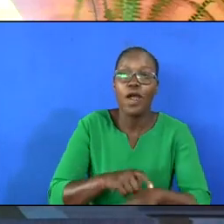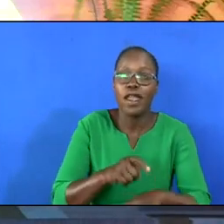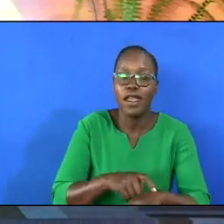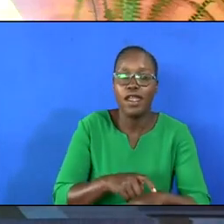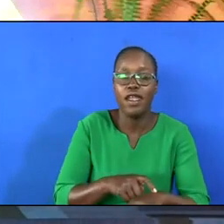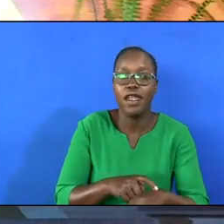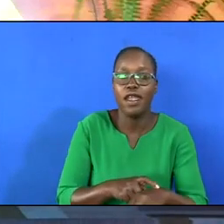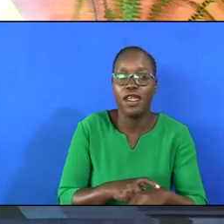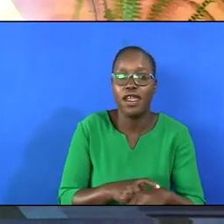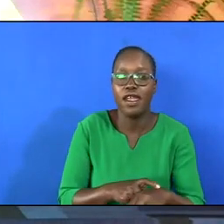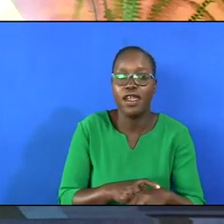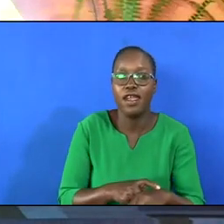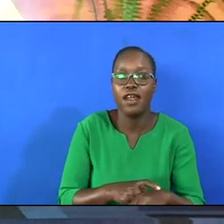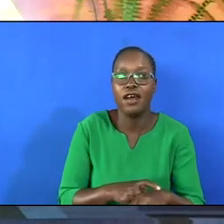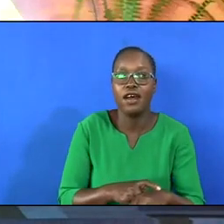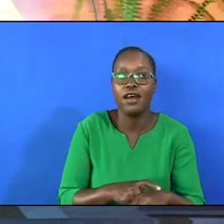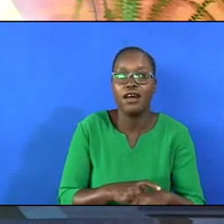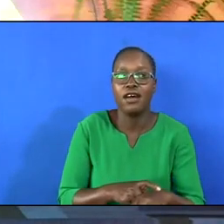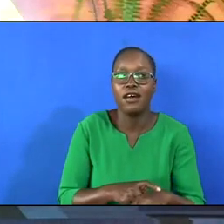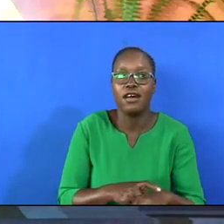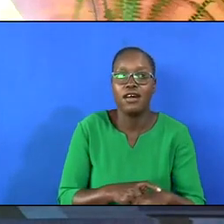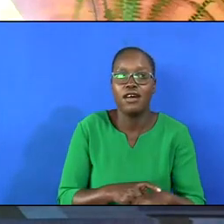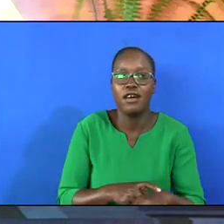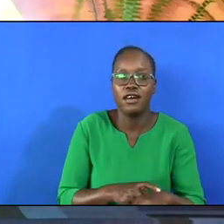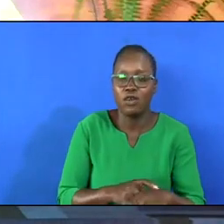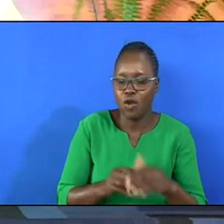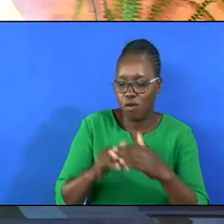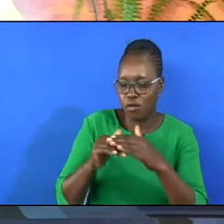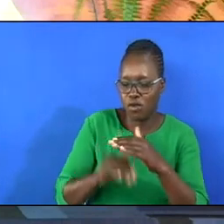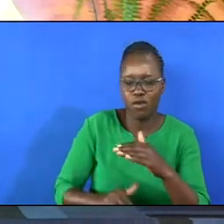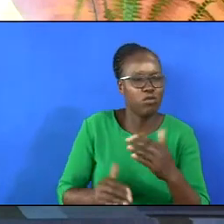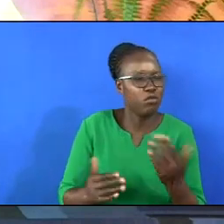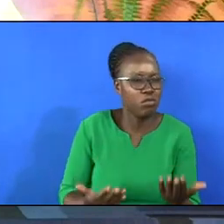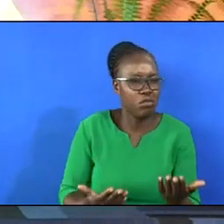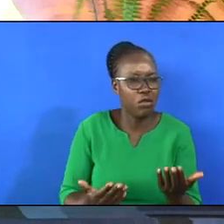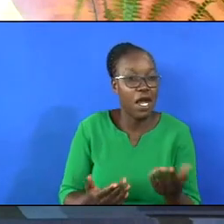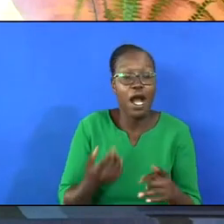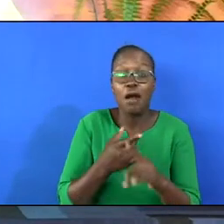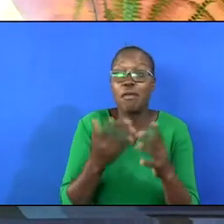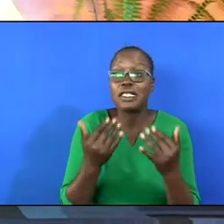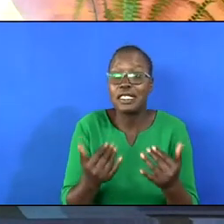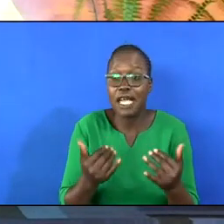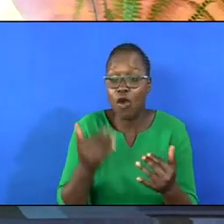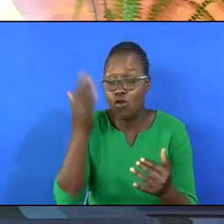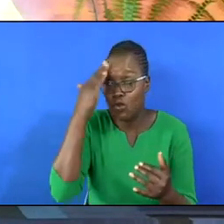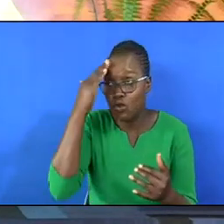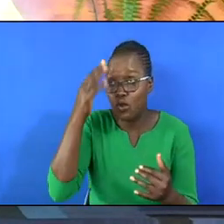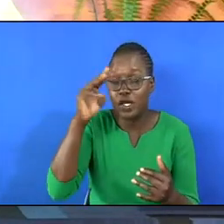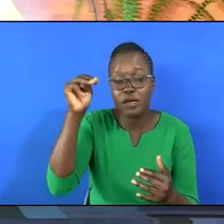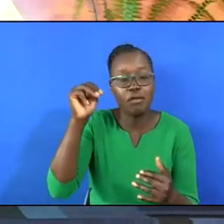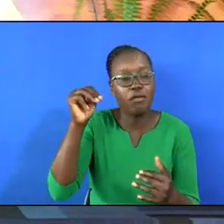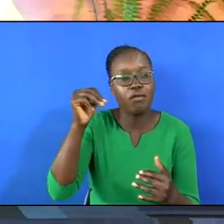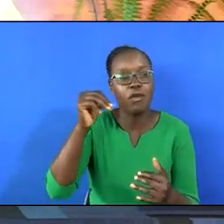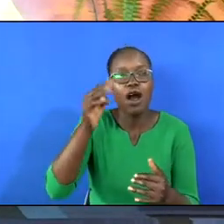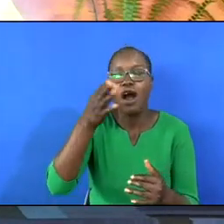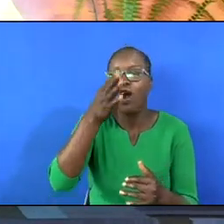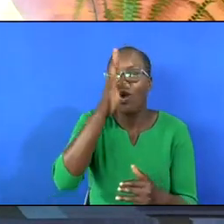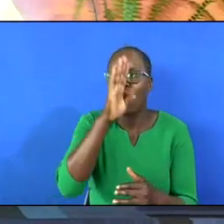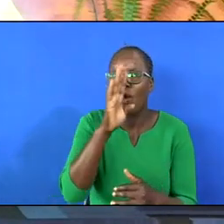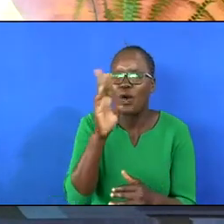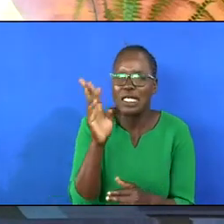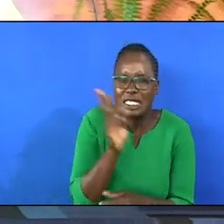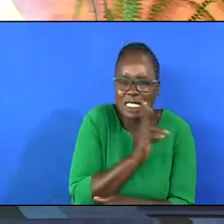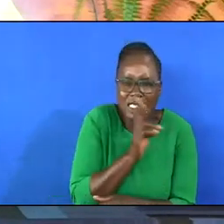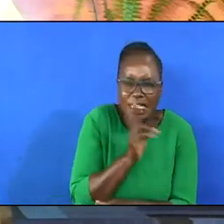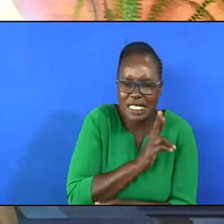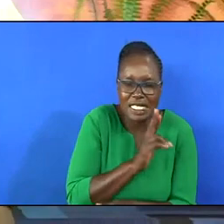when you don't know him. But now that you know him, God is so